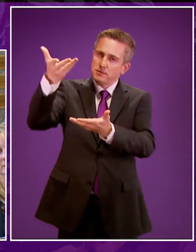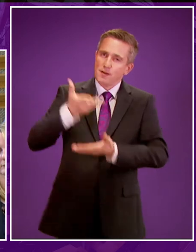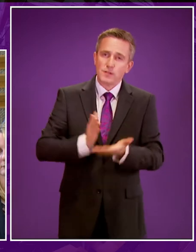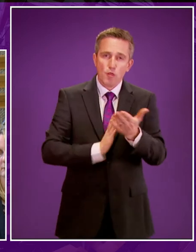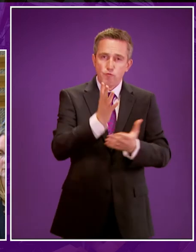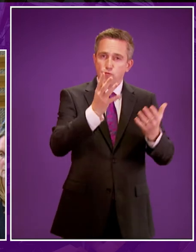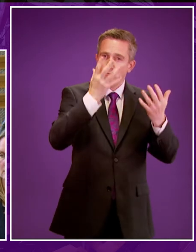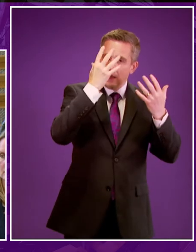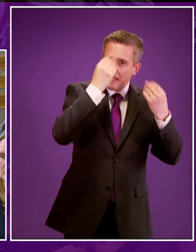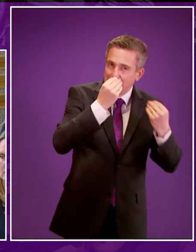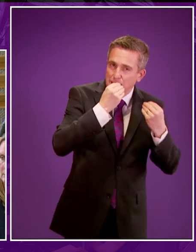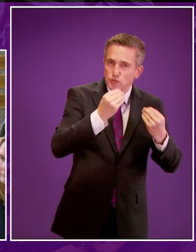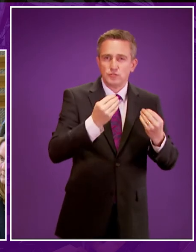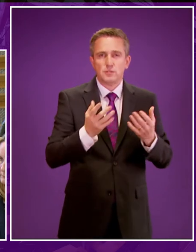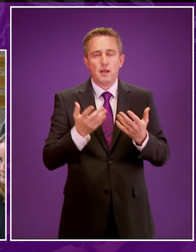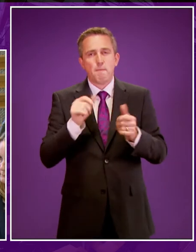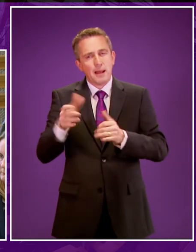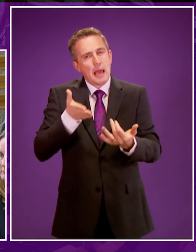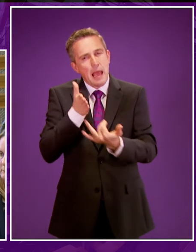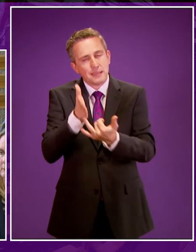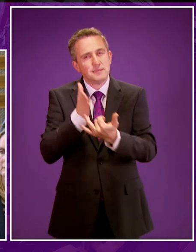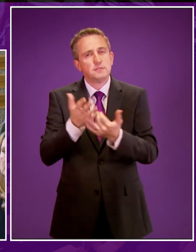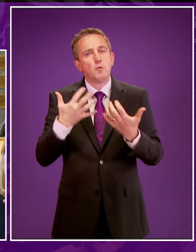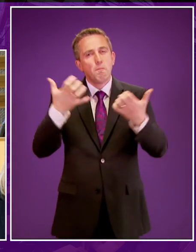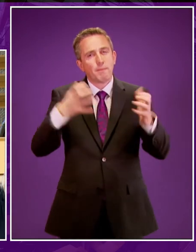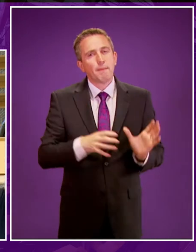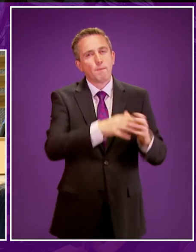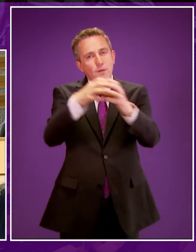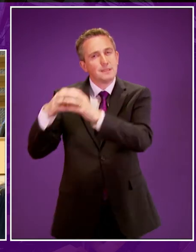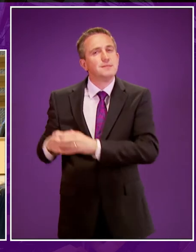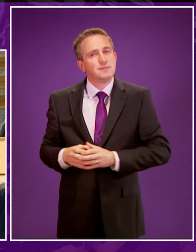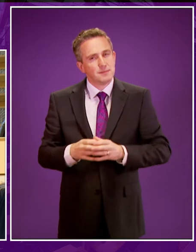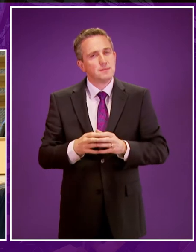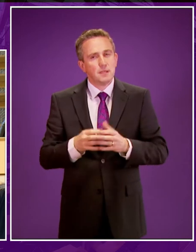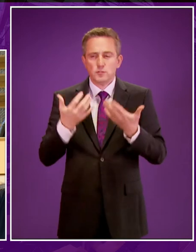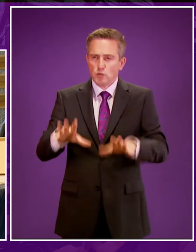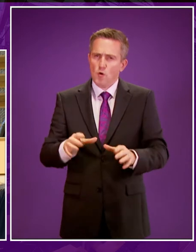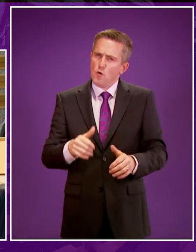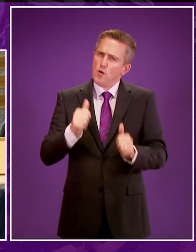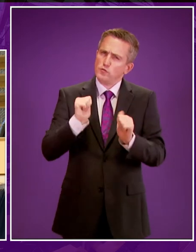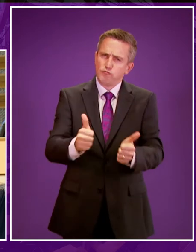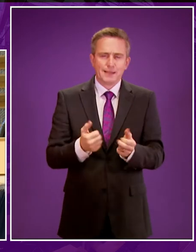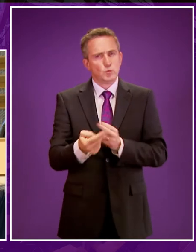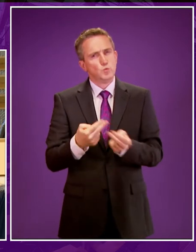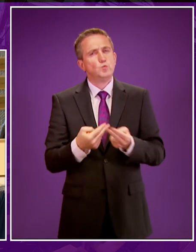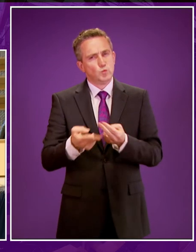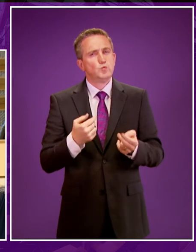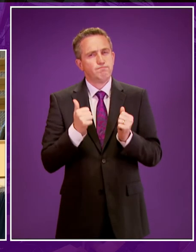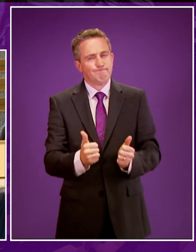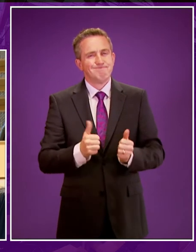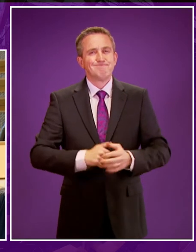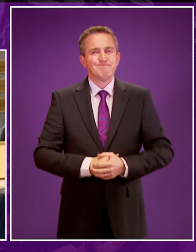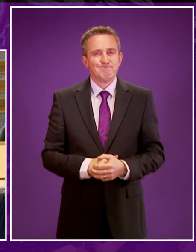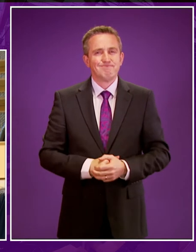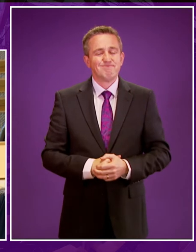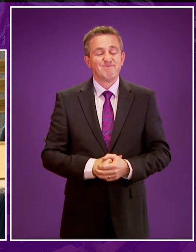in terms of education and all the public bodies which they come into contact with. That is very good news indeed. As the Minister